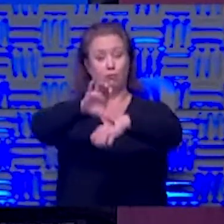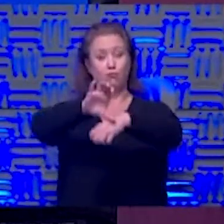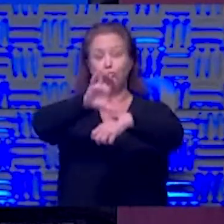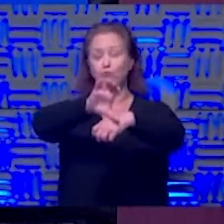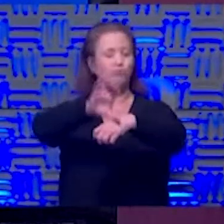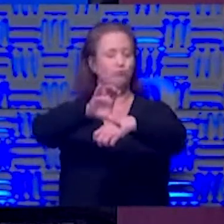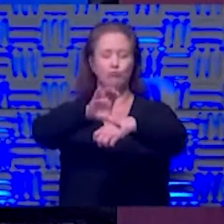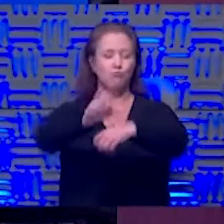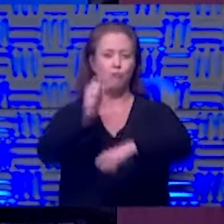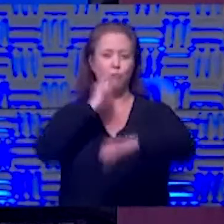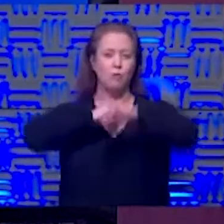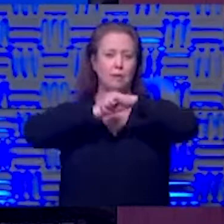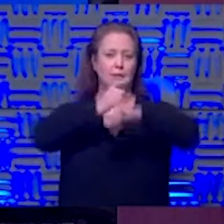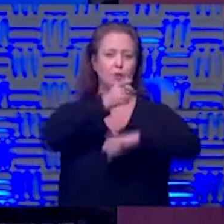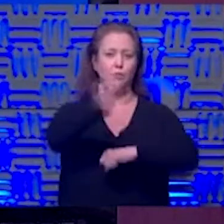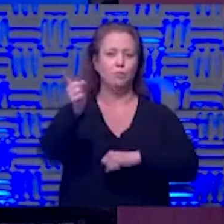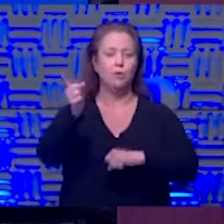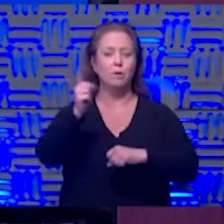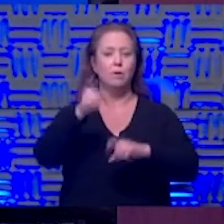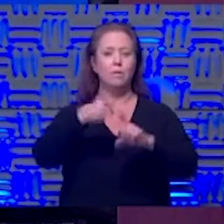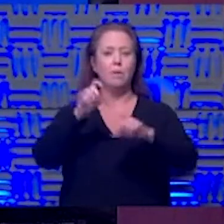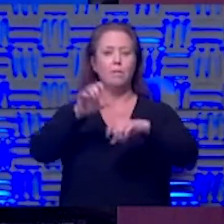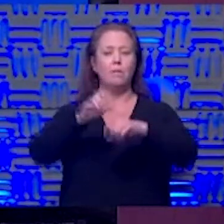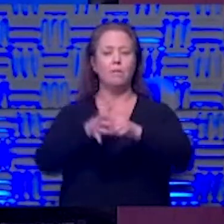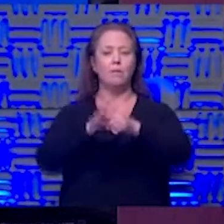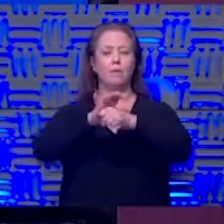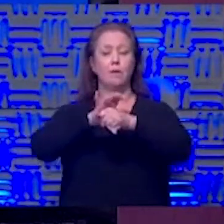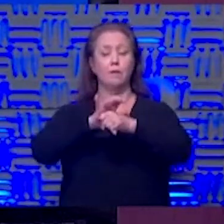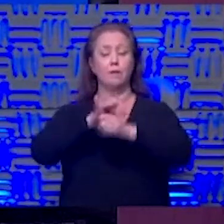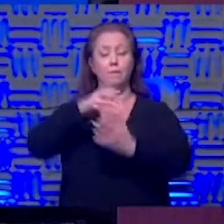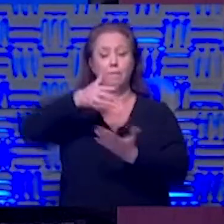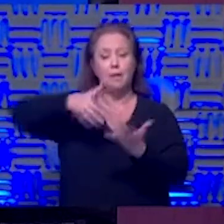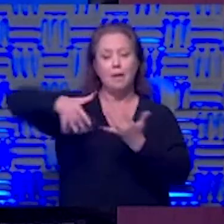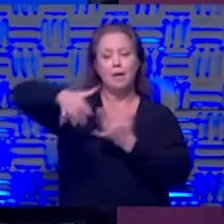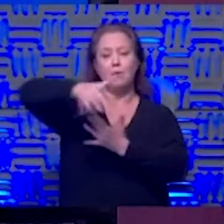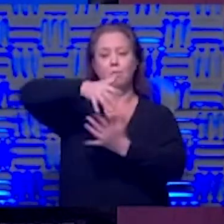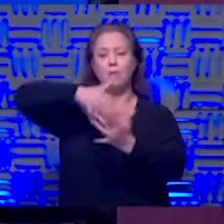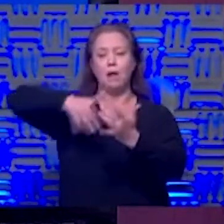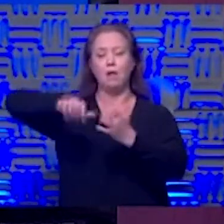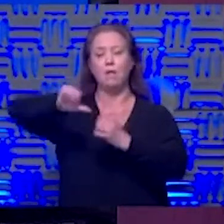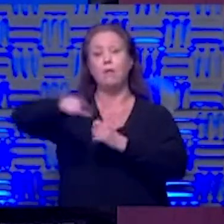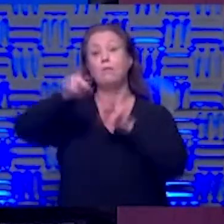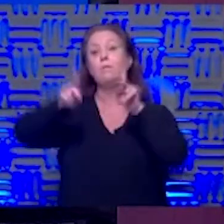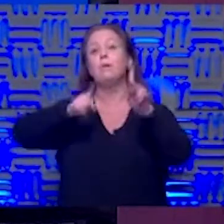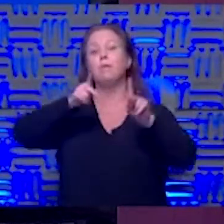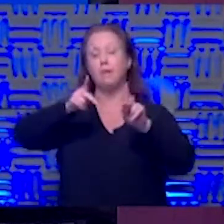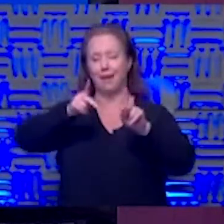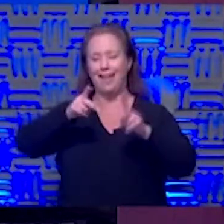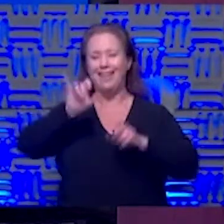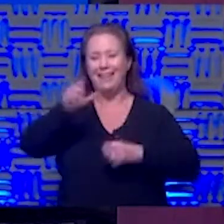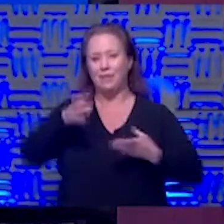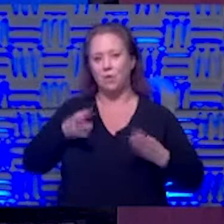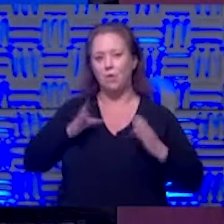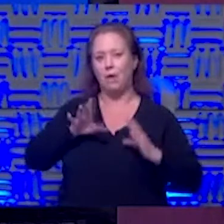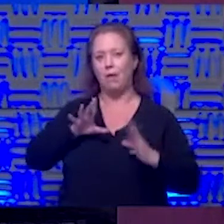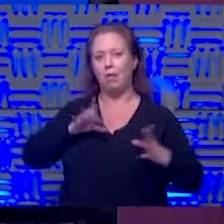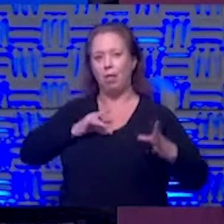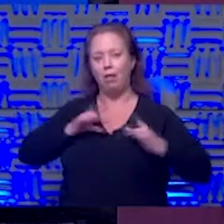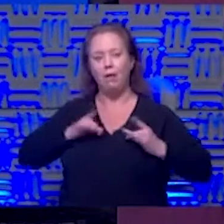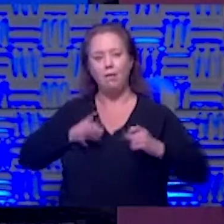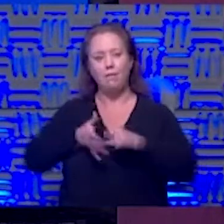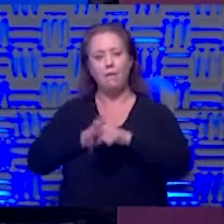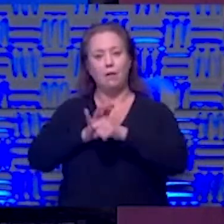not protect you from the virus being around other people is a way of getting the virus if you're really close